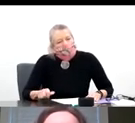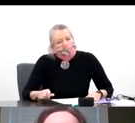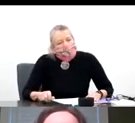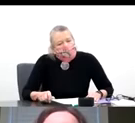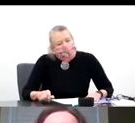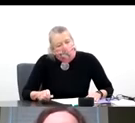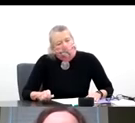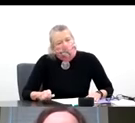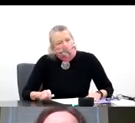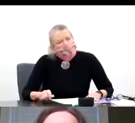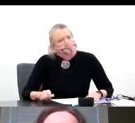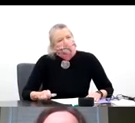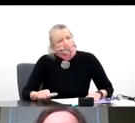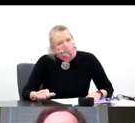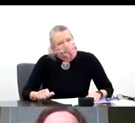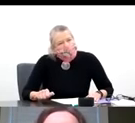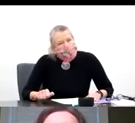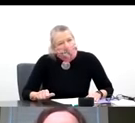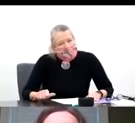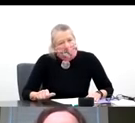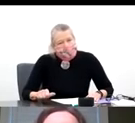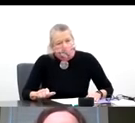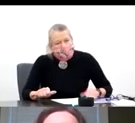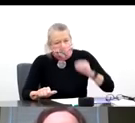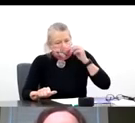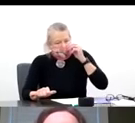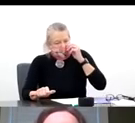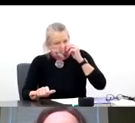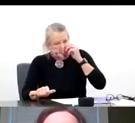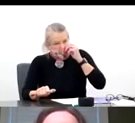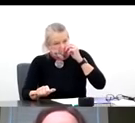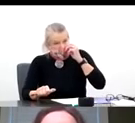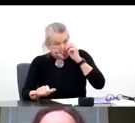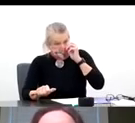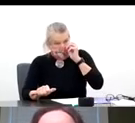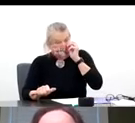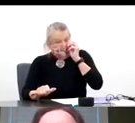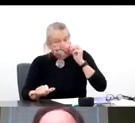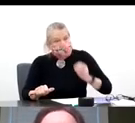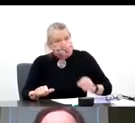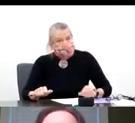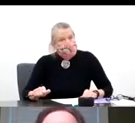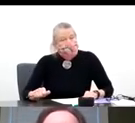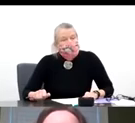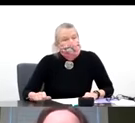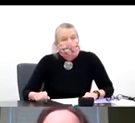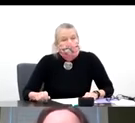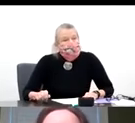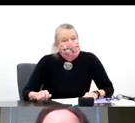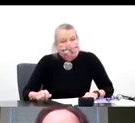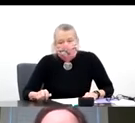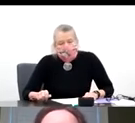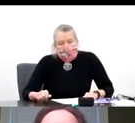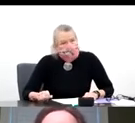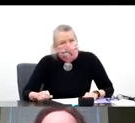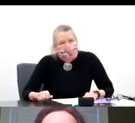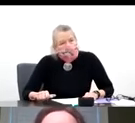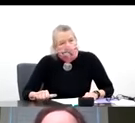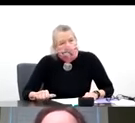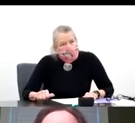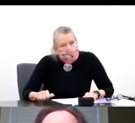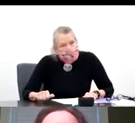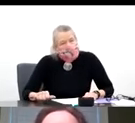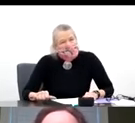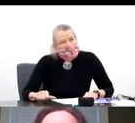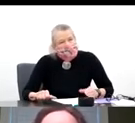Dr. Fauci embraced that. He started the AIDS trial networks, which are among the most effective trial